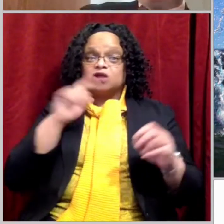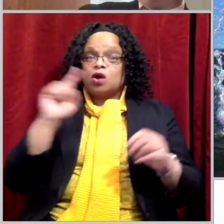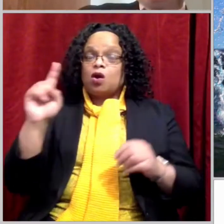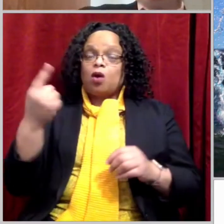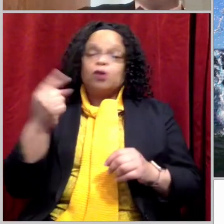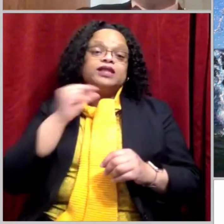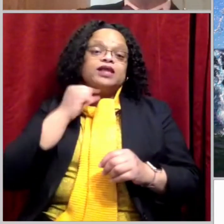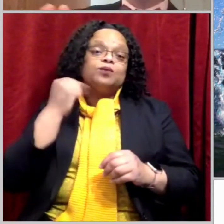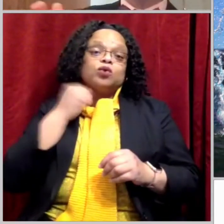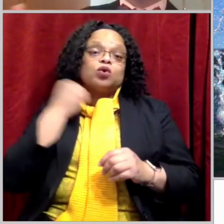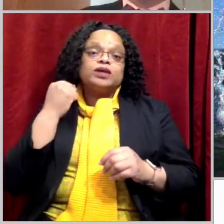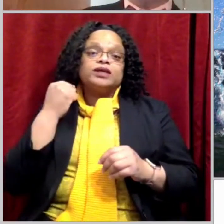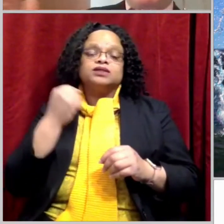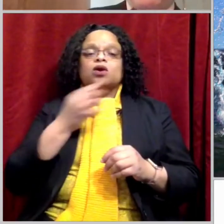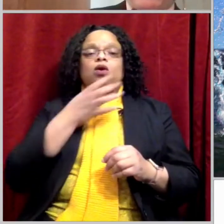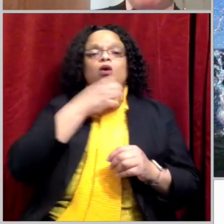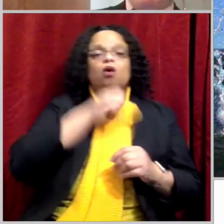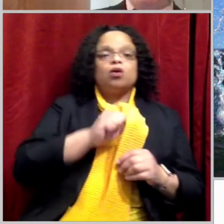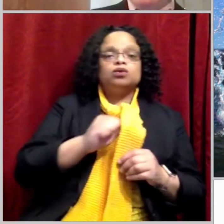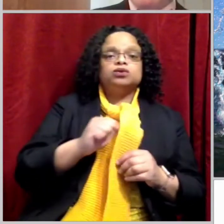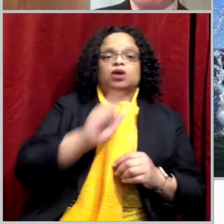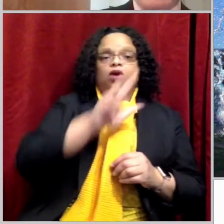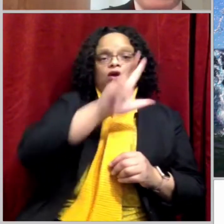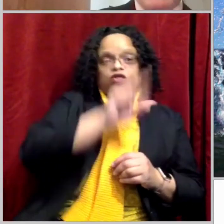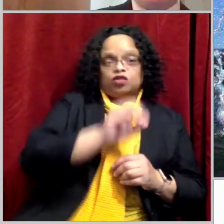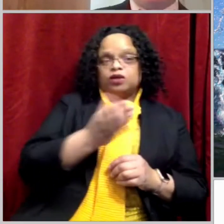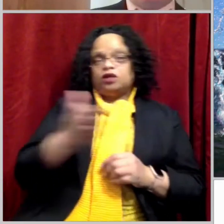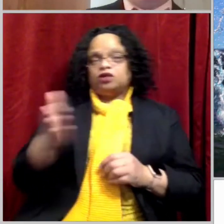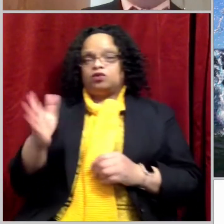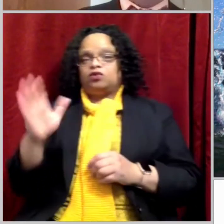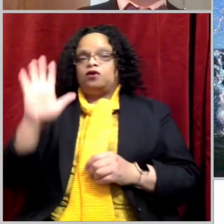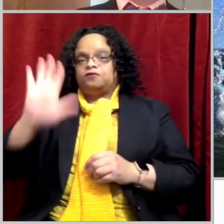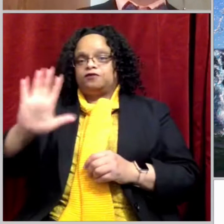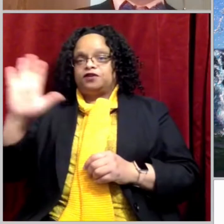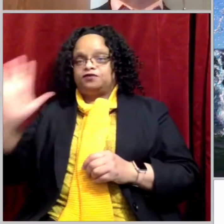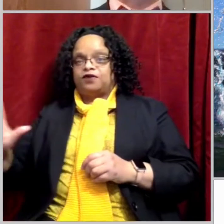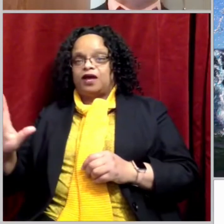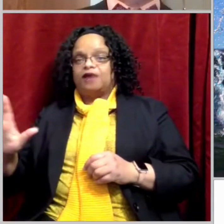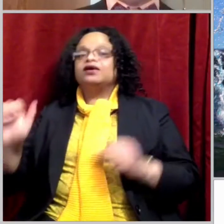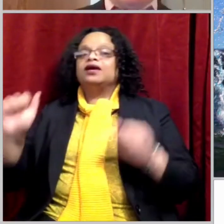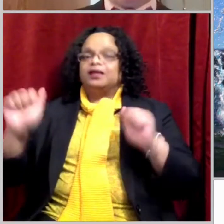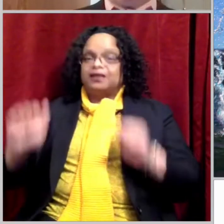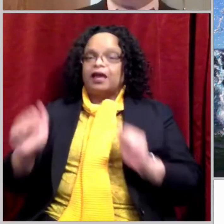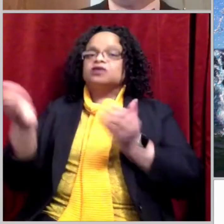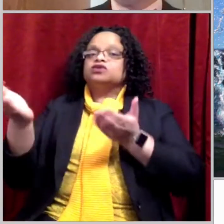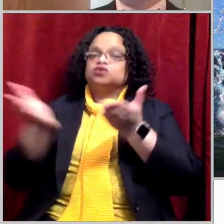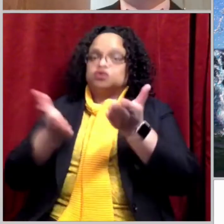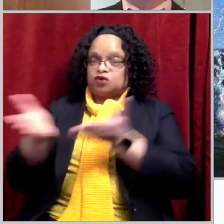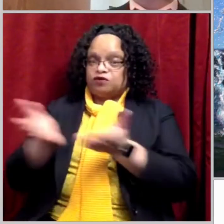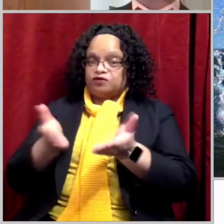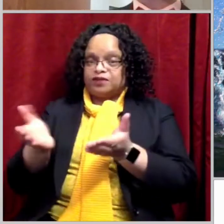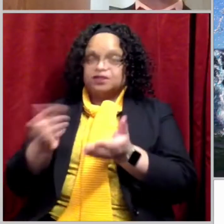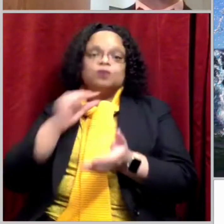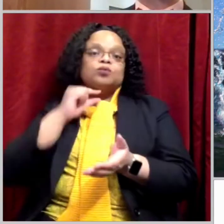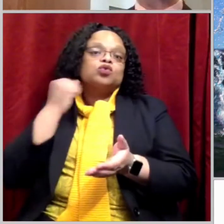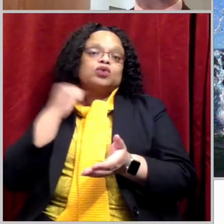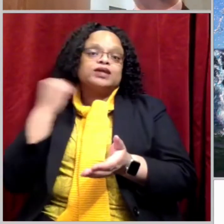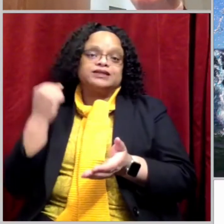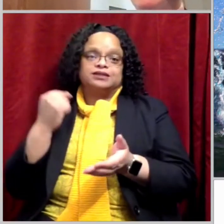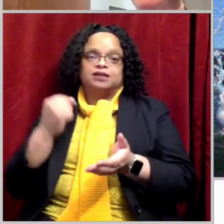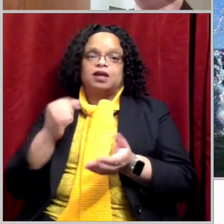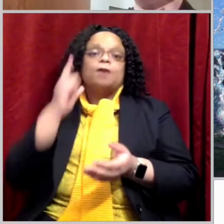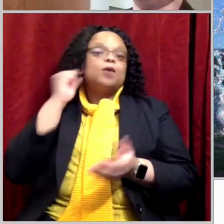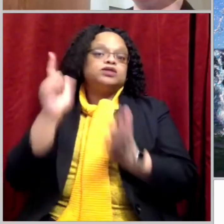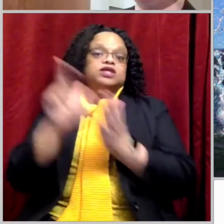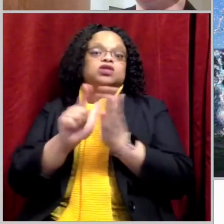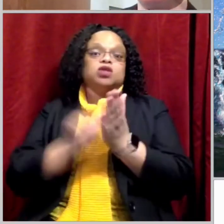between 30 and 55 were eligible for service as priests. So since Jesus